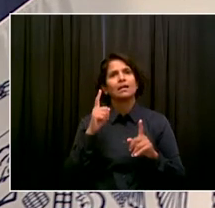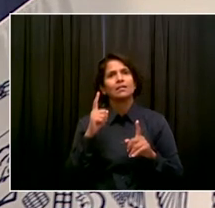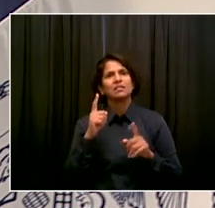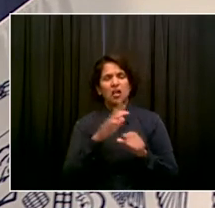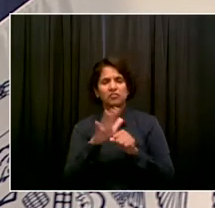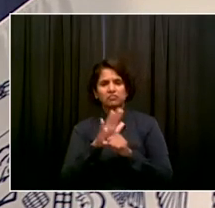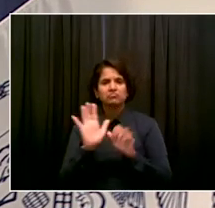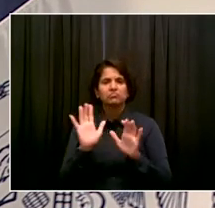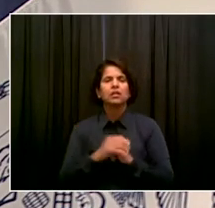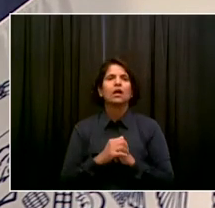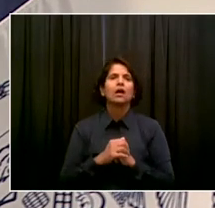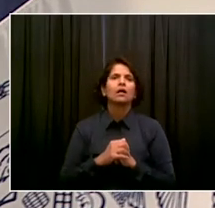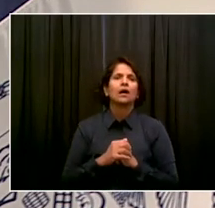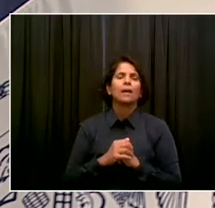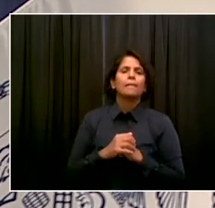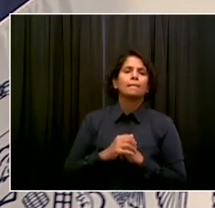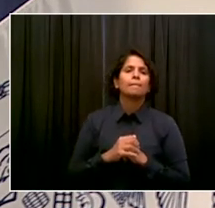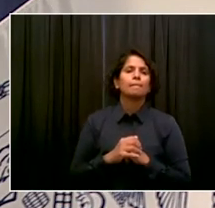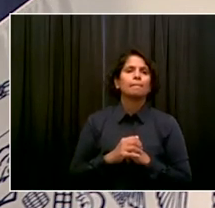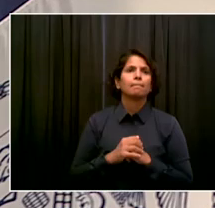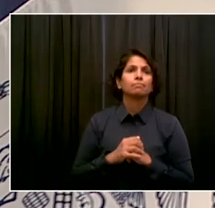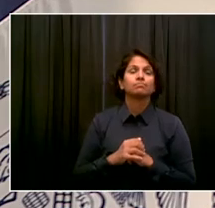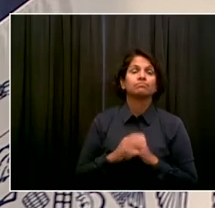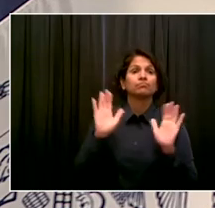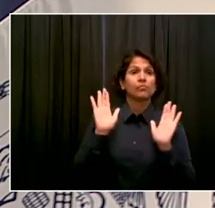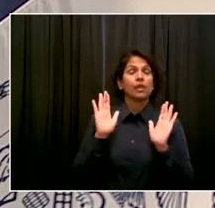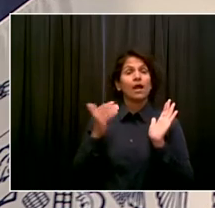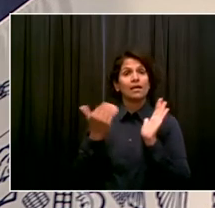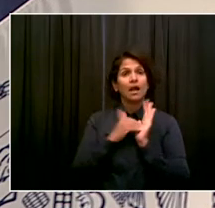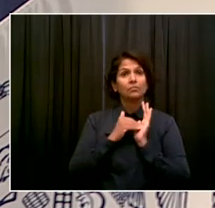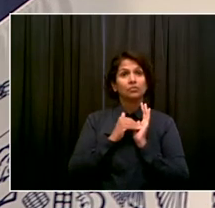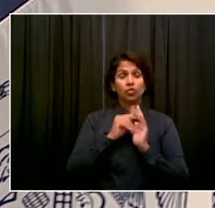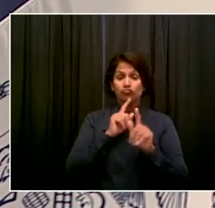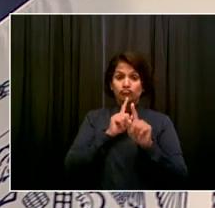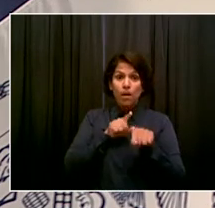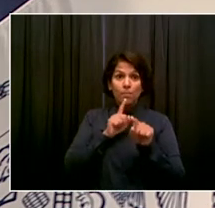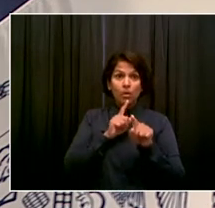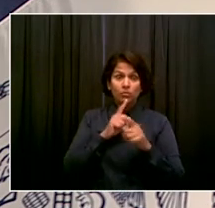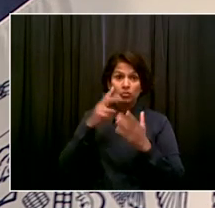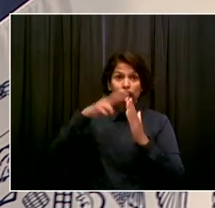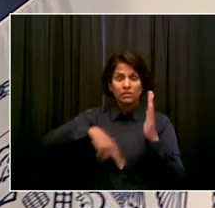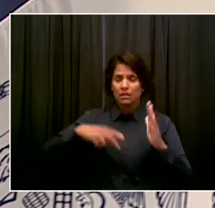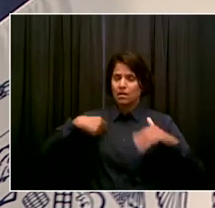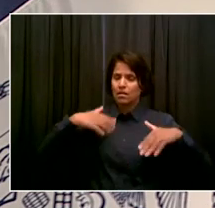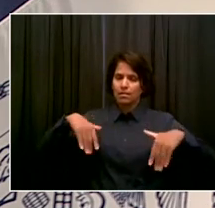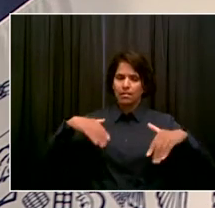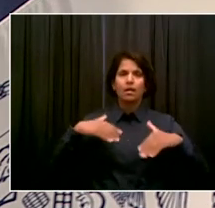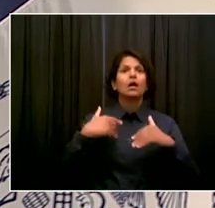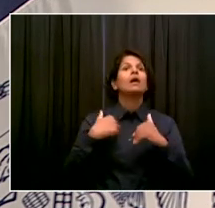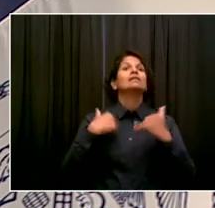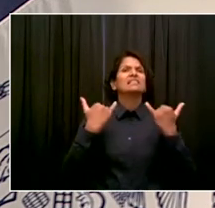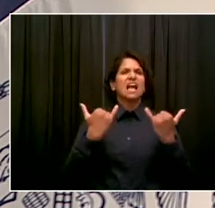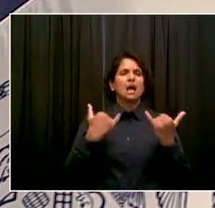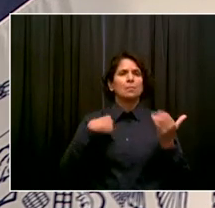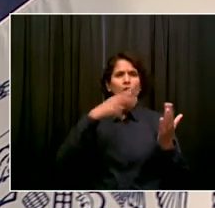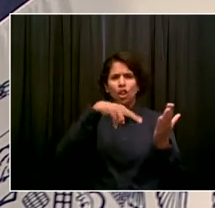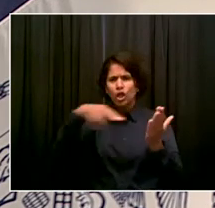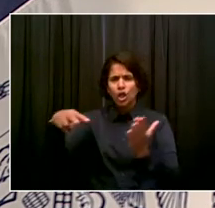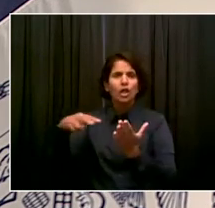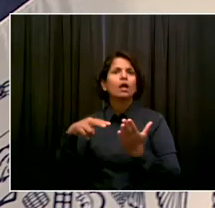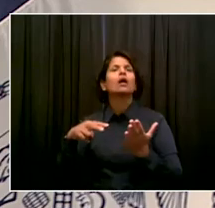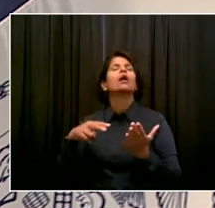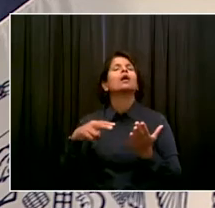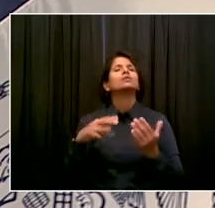having said very clearly, I've not read the report. I will be reading it, and I'll comment further when I do. I'll state the obvious.